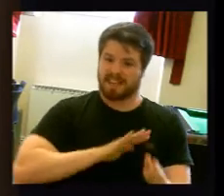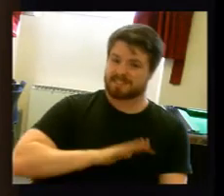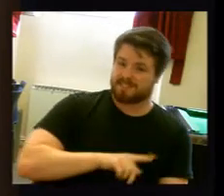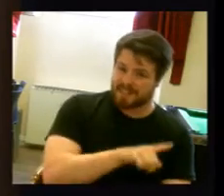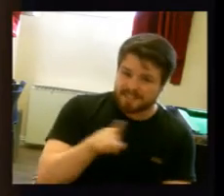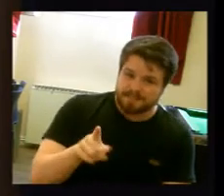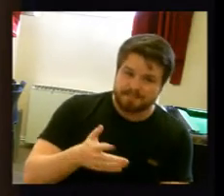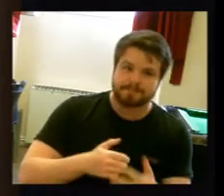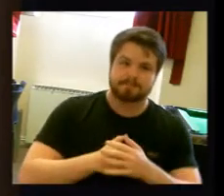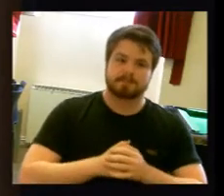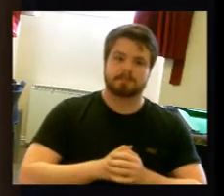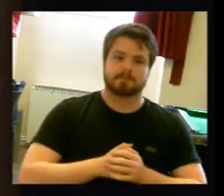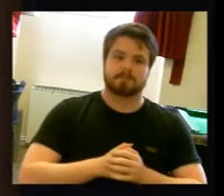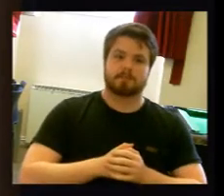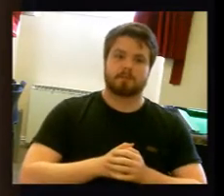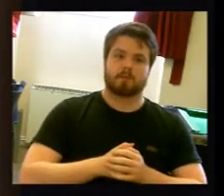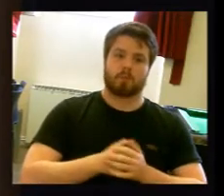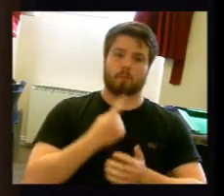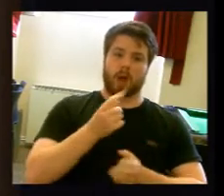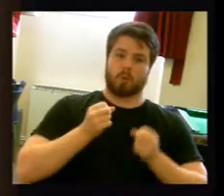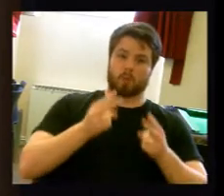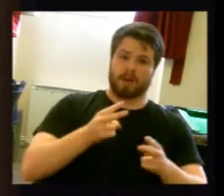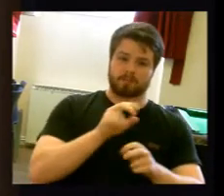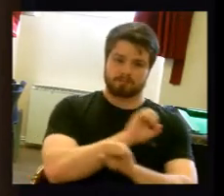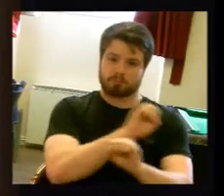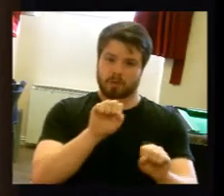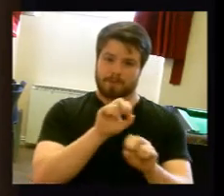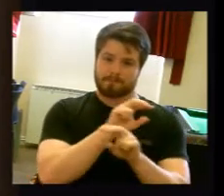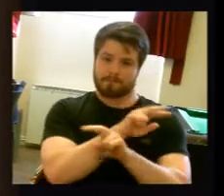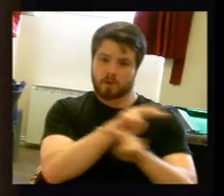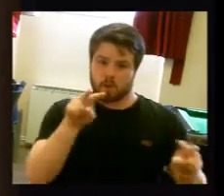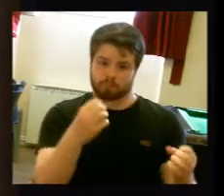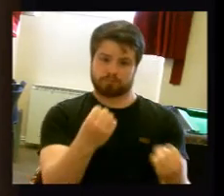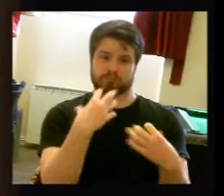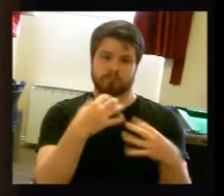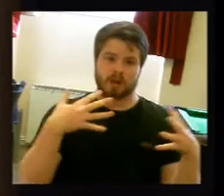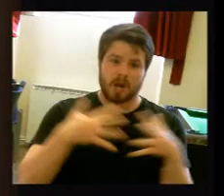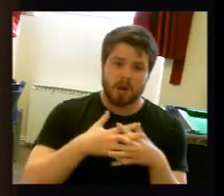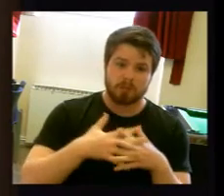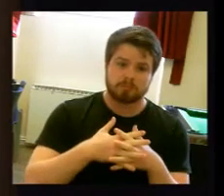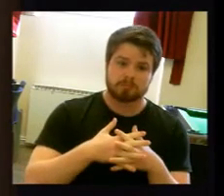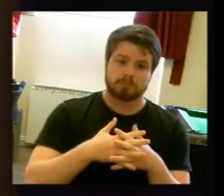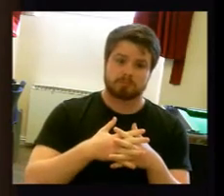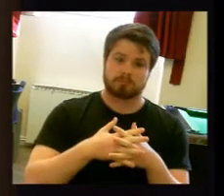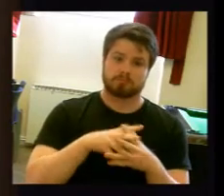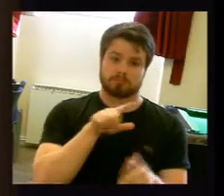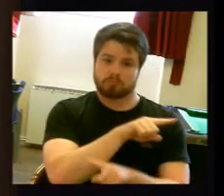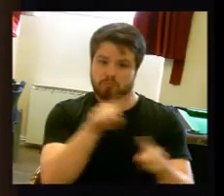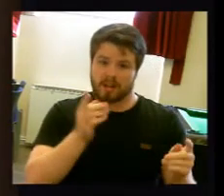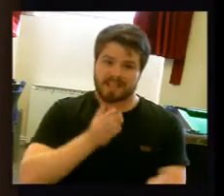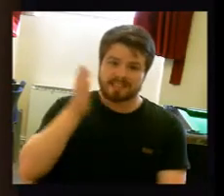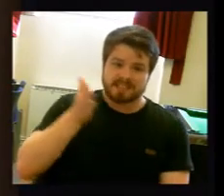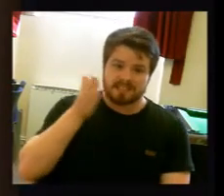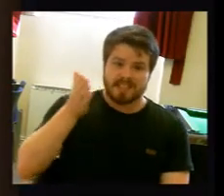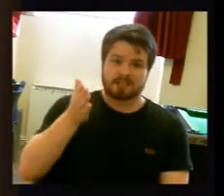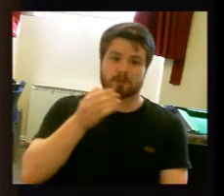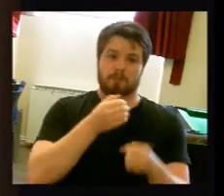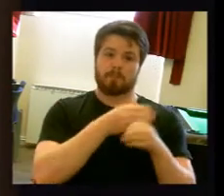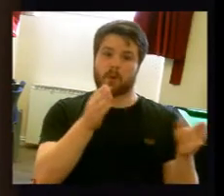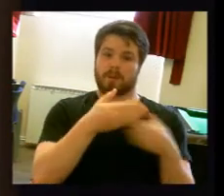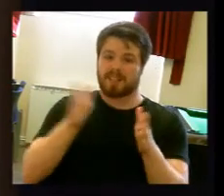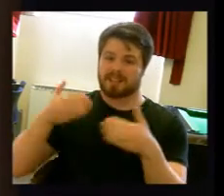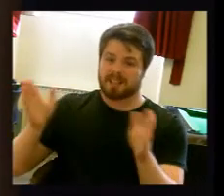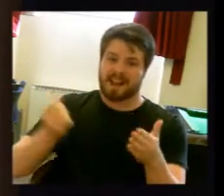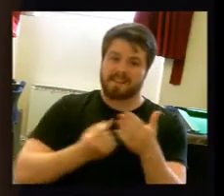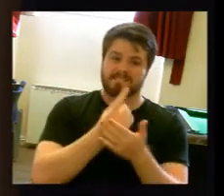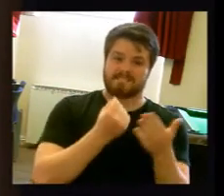this is actually the delivery of care to patients. And therefore it's vital that we get to understand any concerns or issues that you